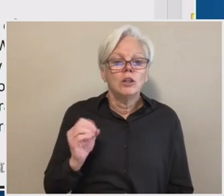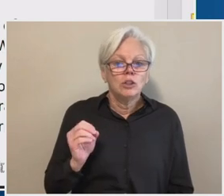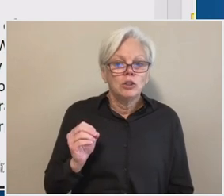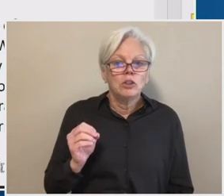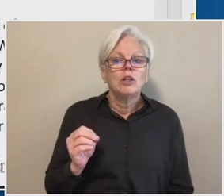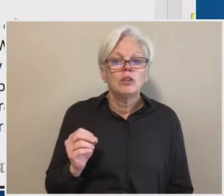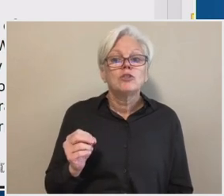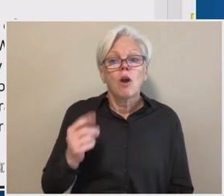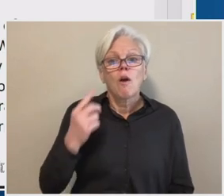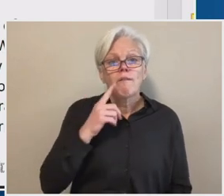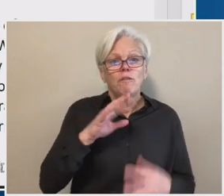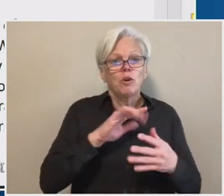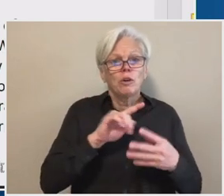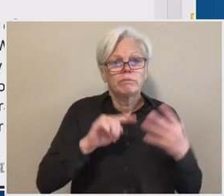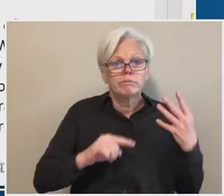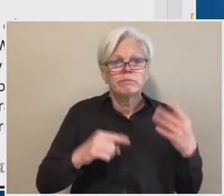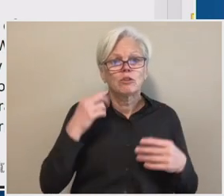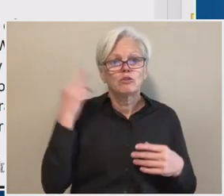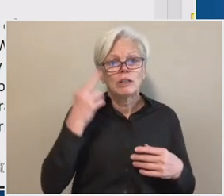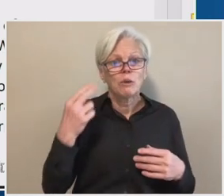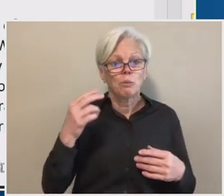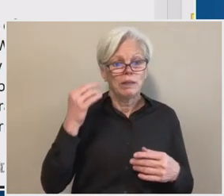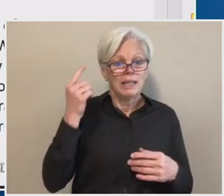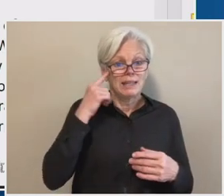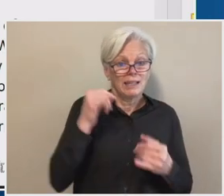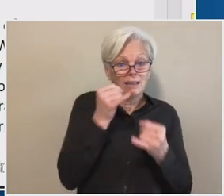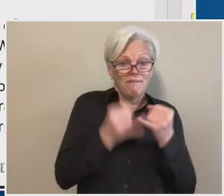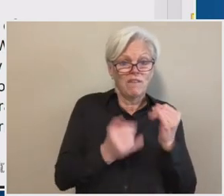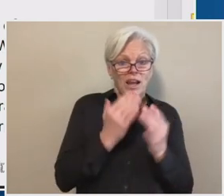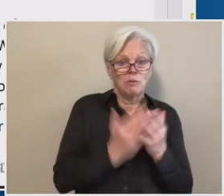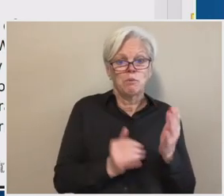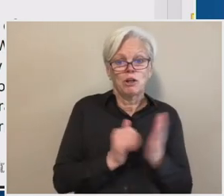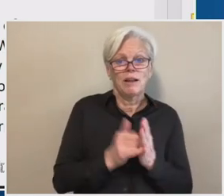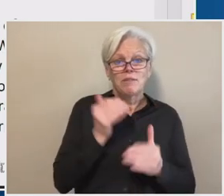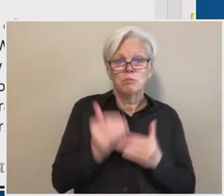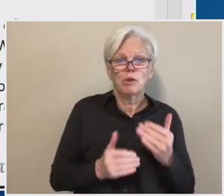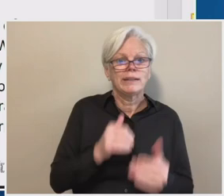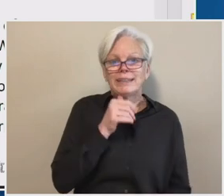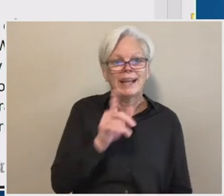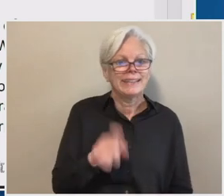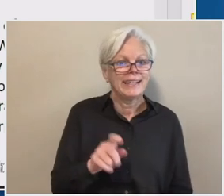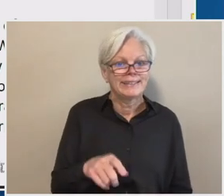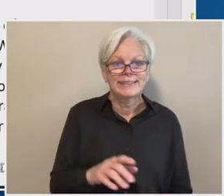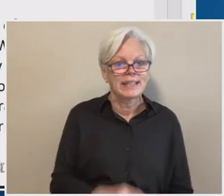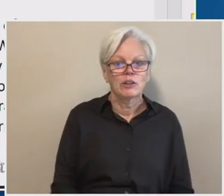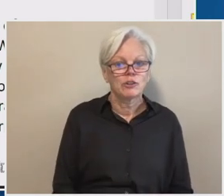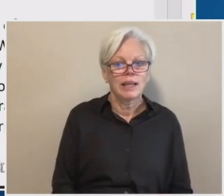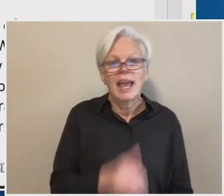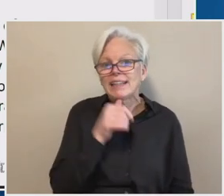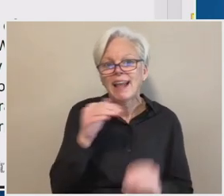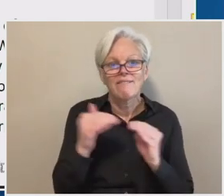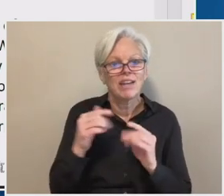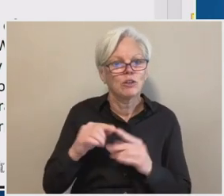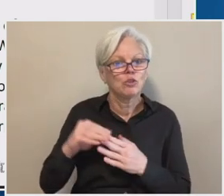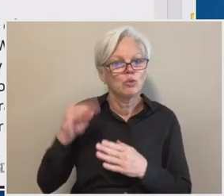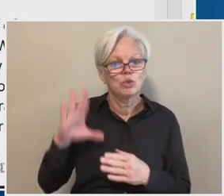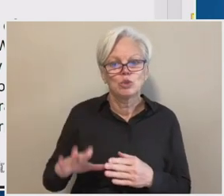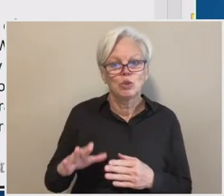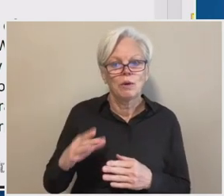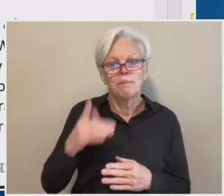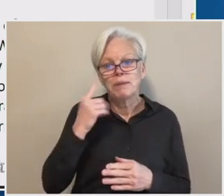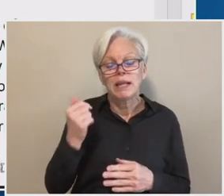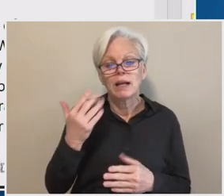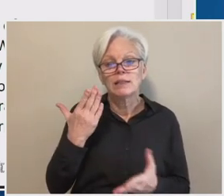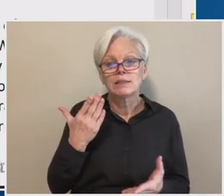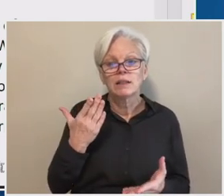final part of the process, uh, is, is, is unnecessary and, uh, and, unfair to students who may have been able